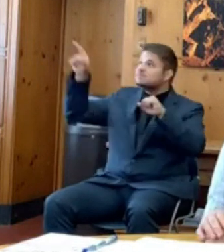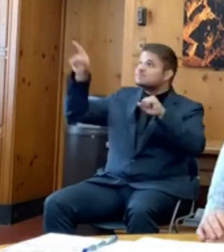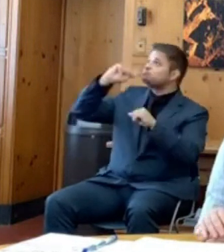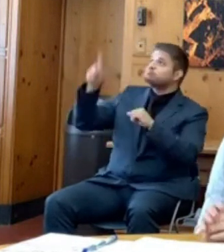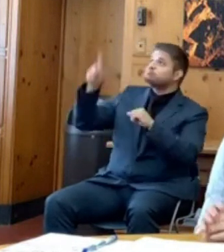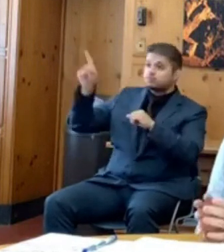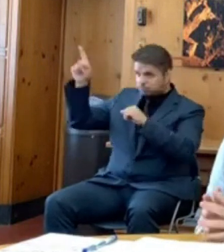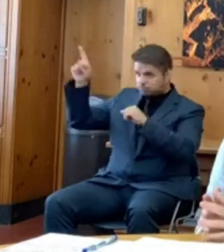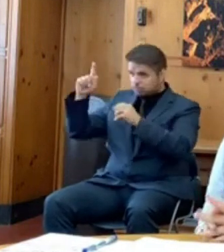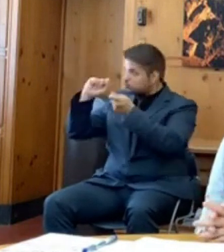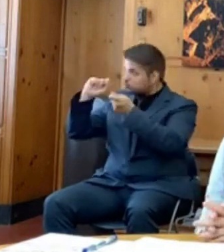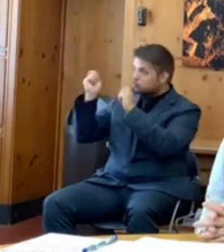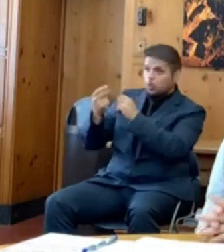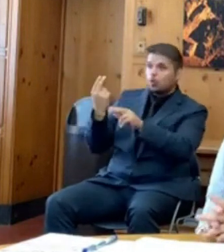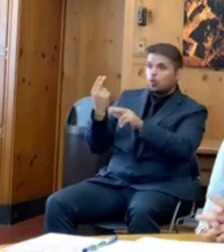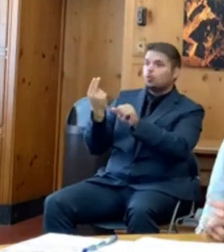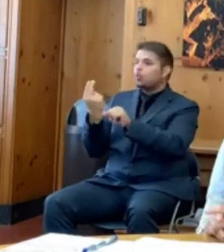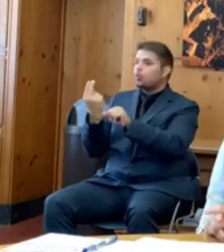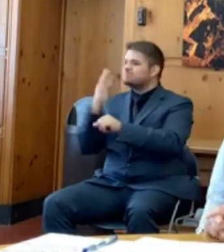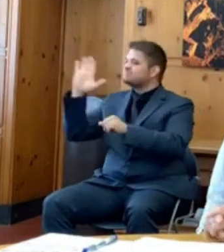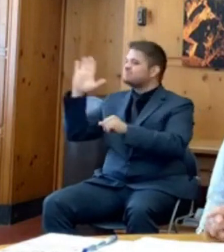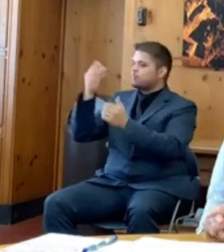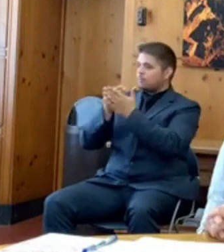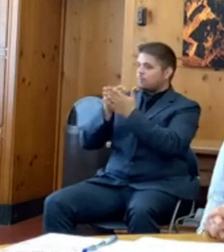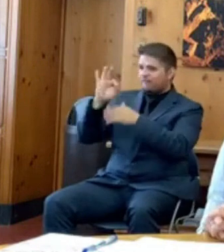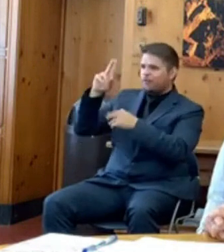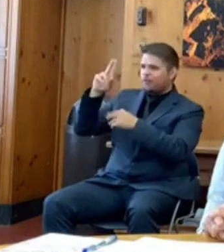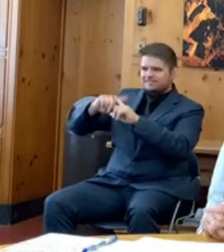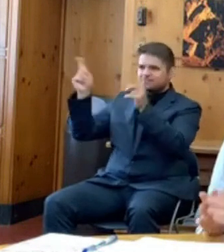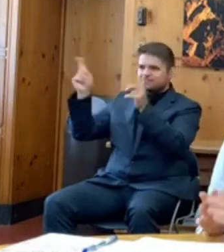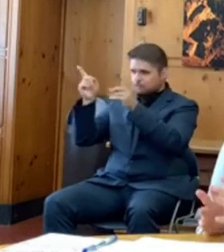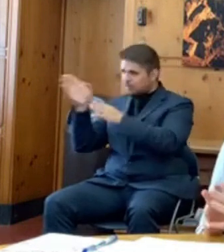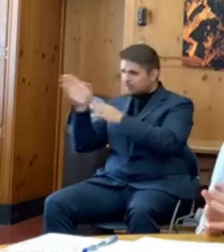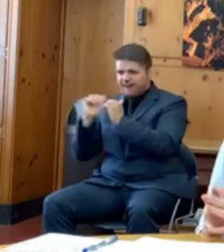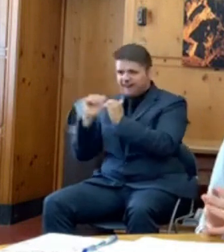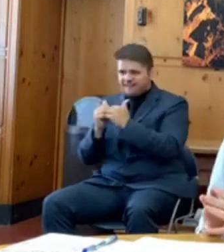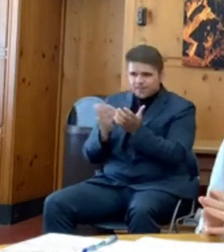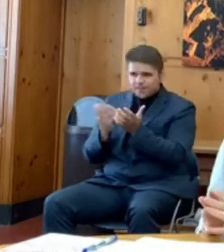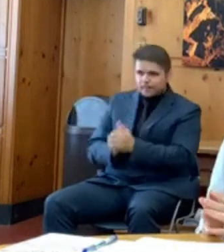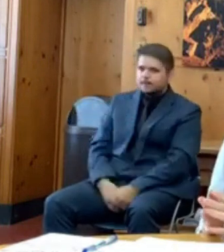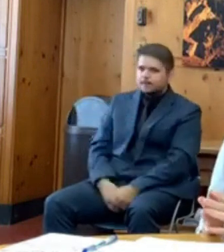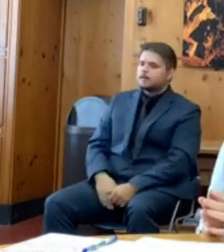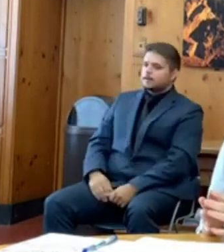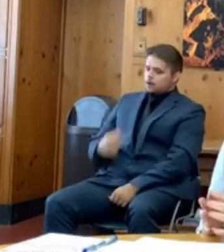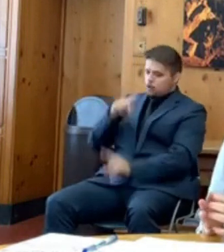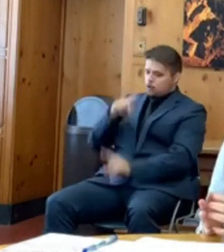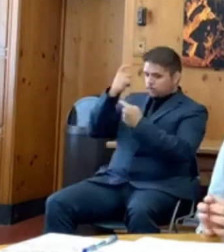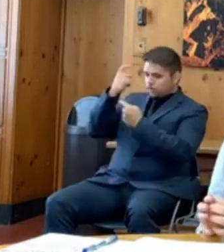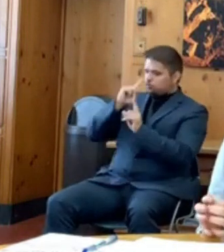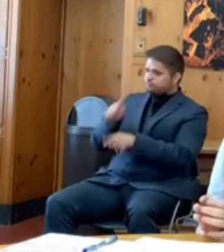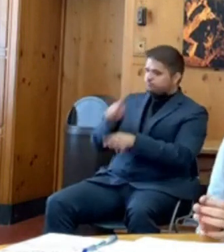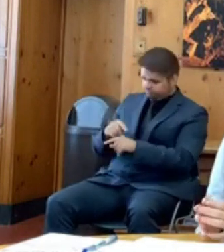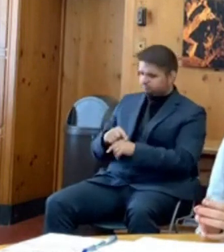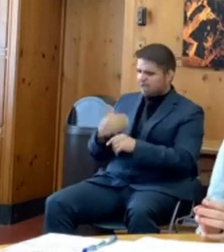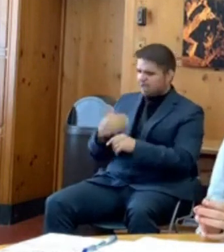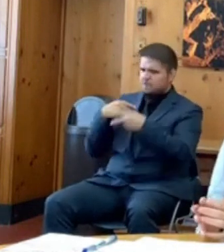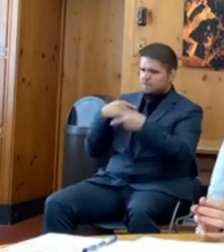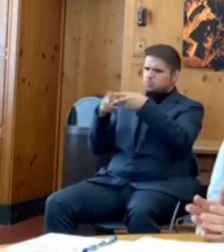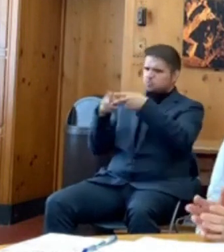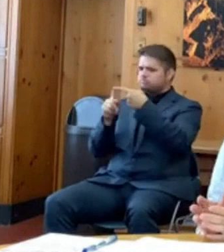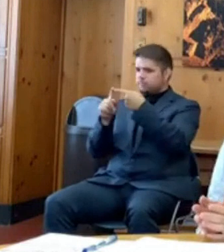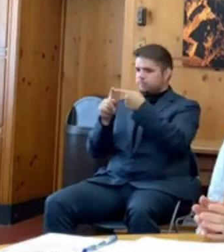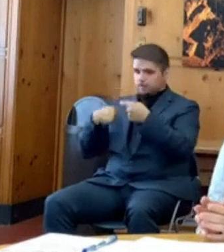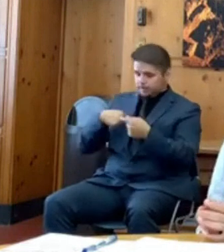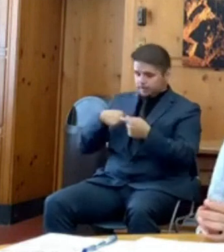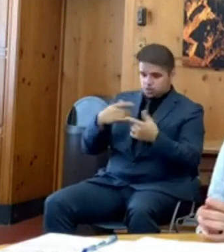funds? So there are a couple of options on the table right now, but there are two concerns that I have.